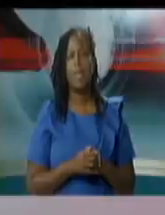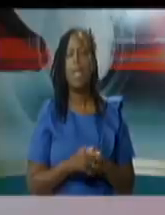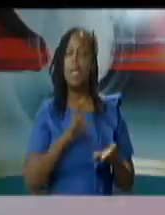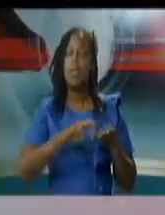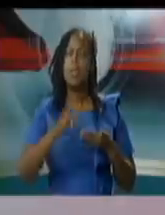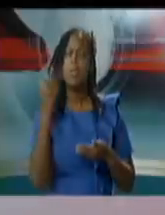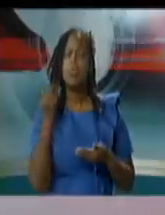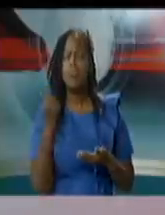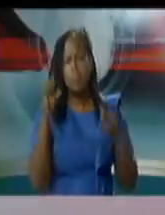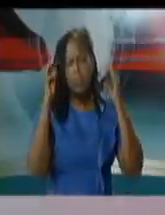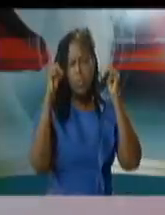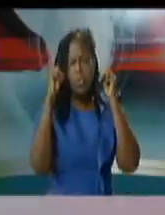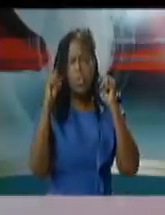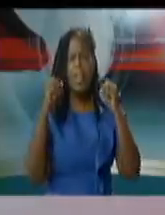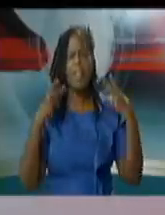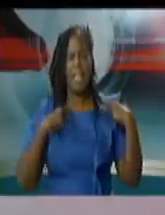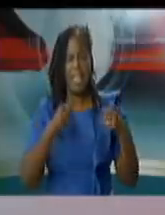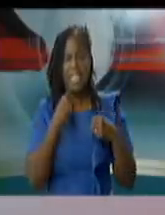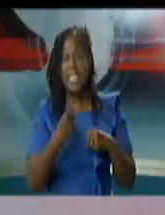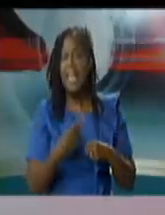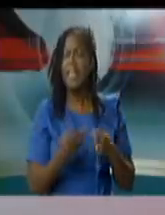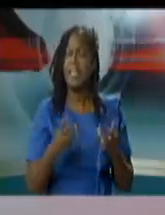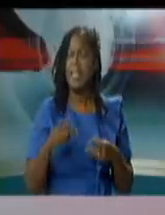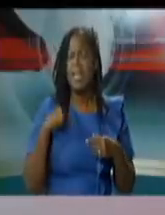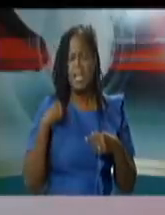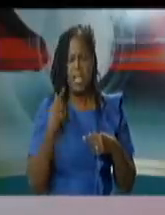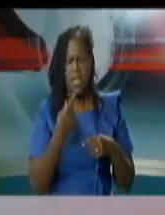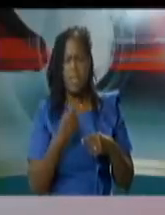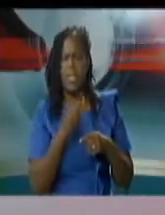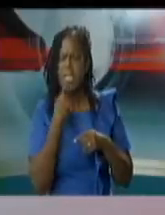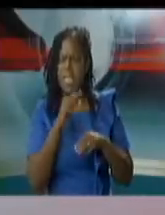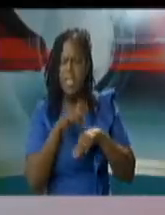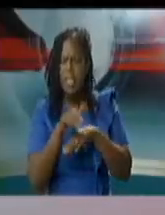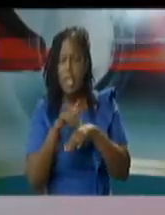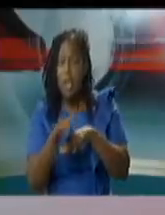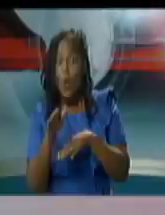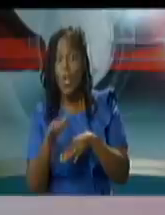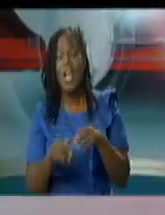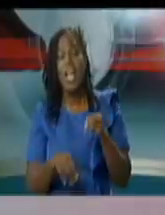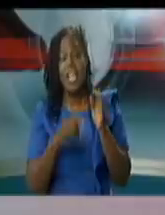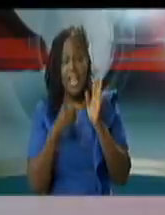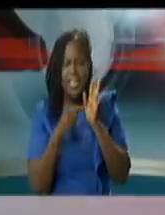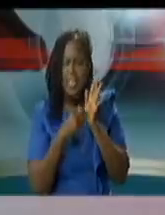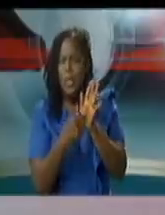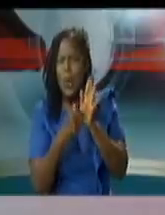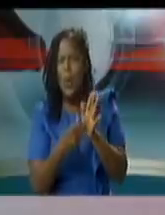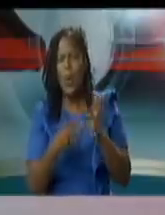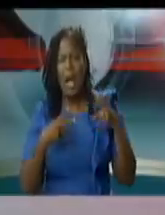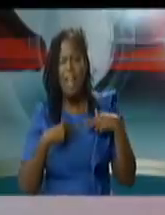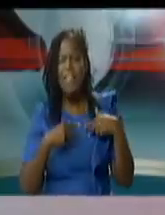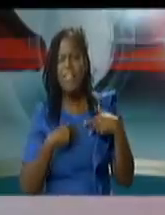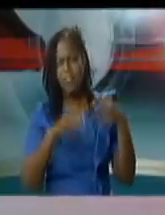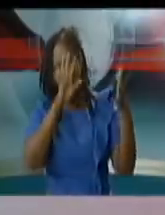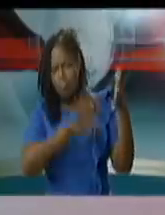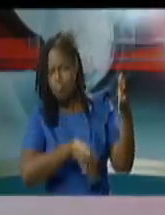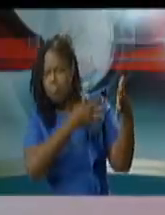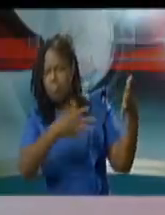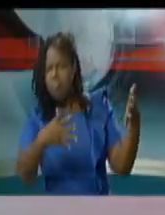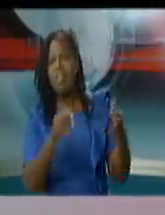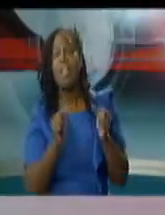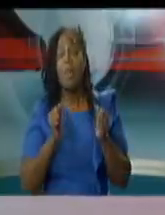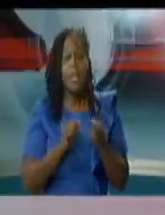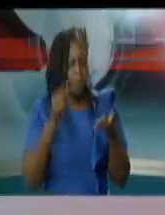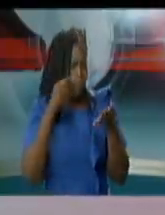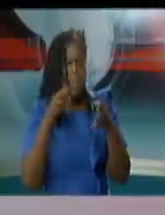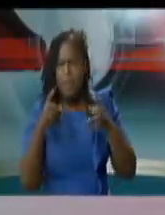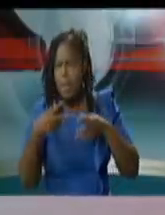a very useful graphic which showed a contact tracing for 10 or 50 covid 19 cases uh how many patients has the government